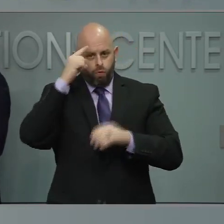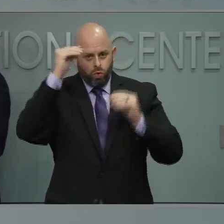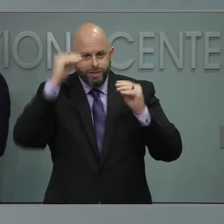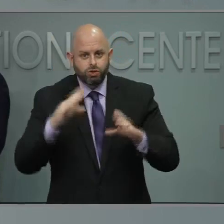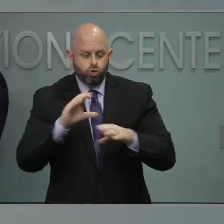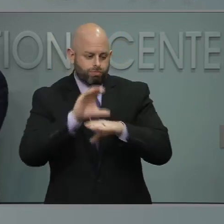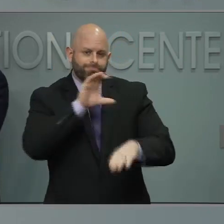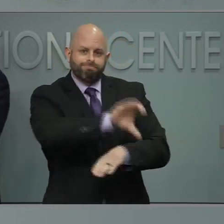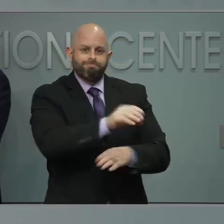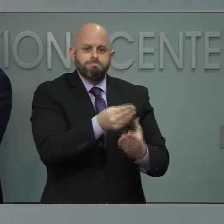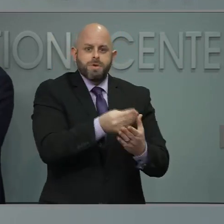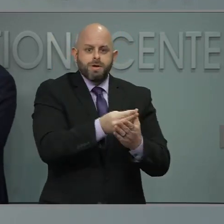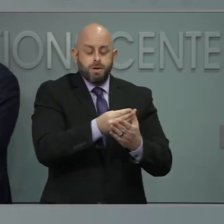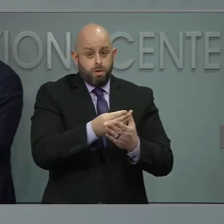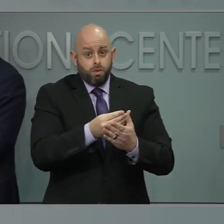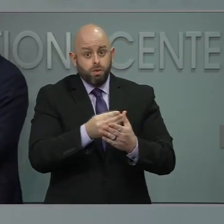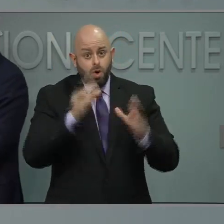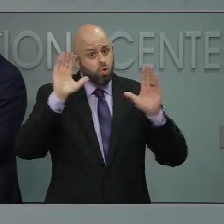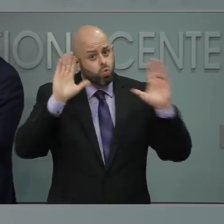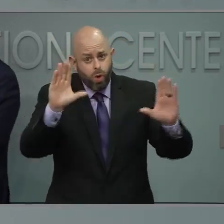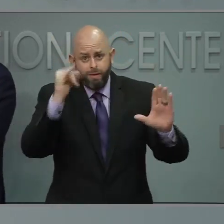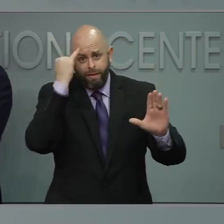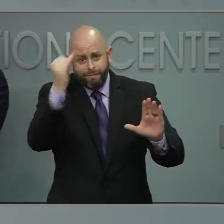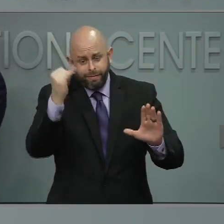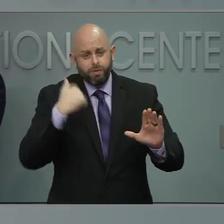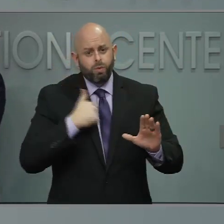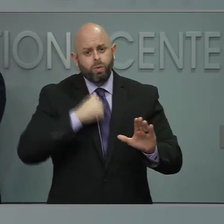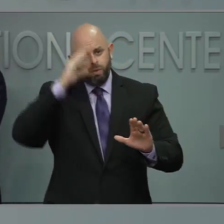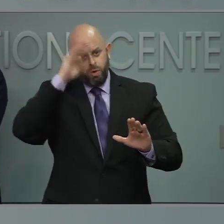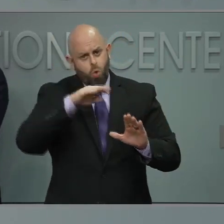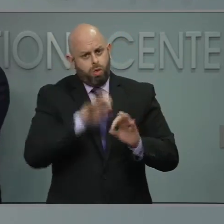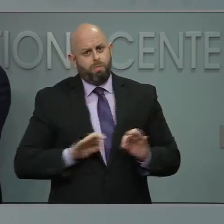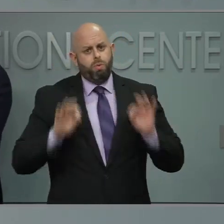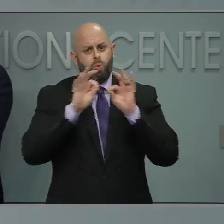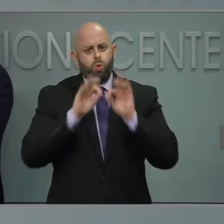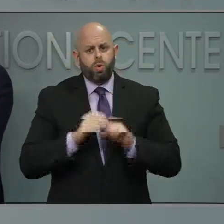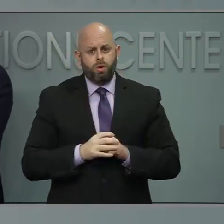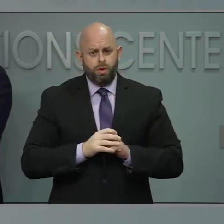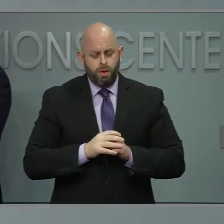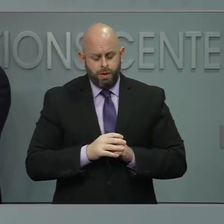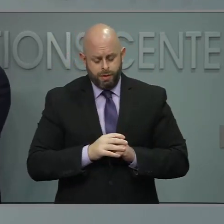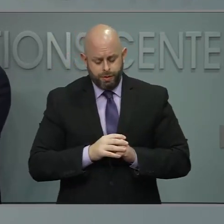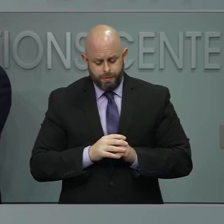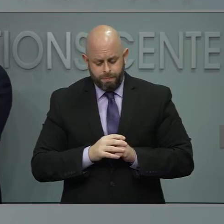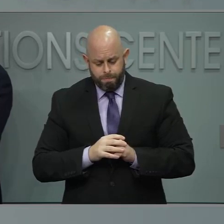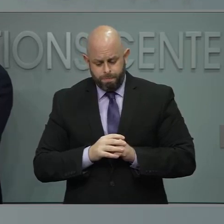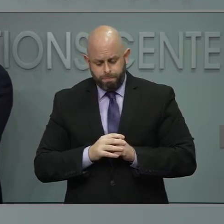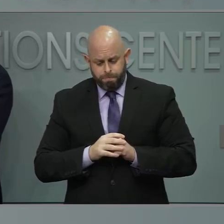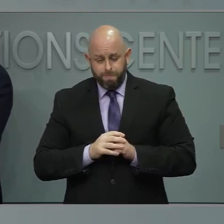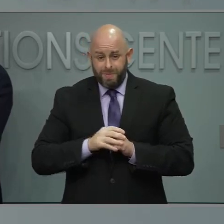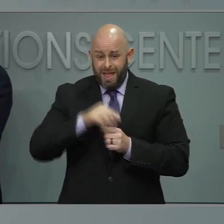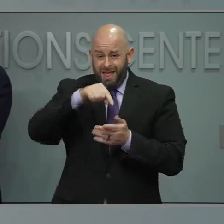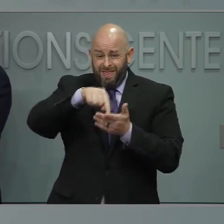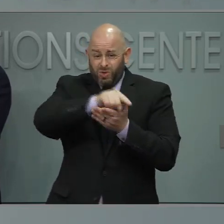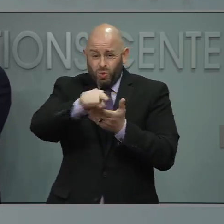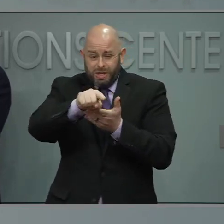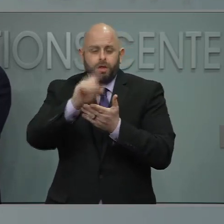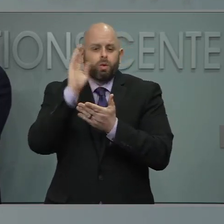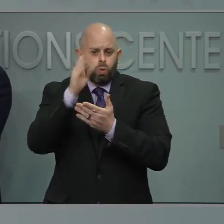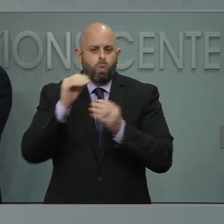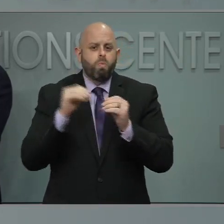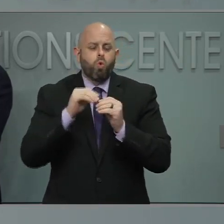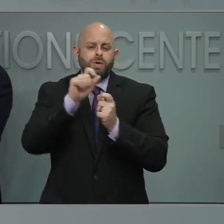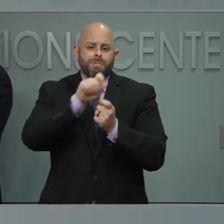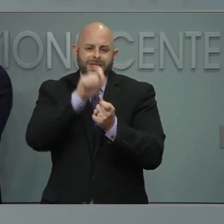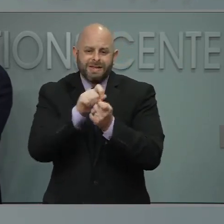because we know that's important. This week, we're going to come forward with specific dates